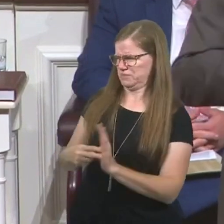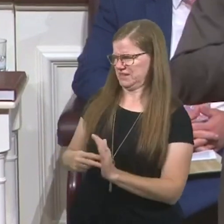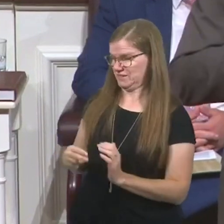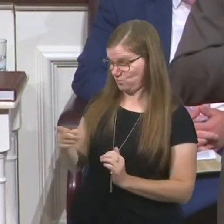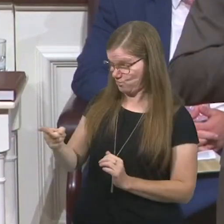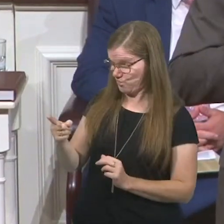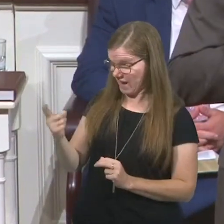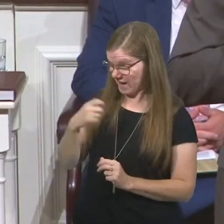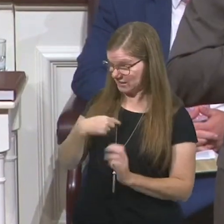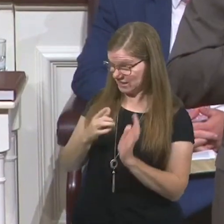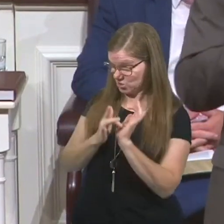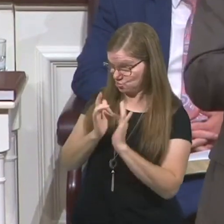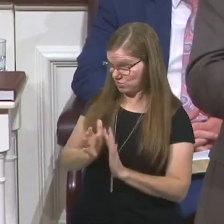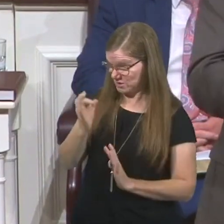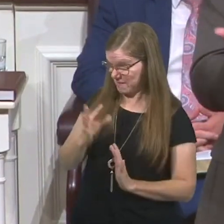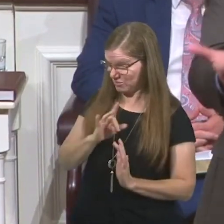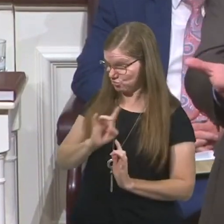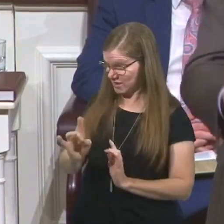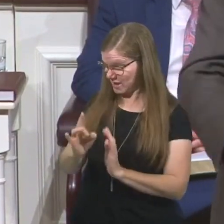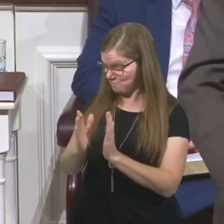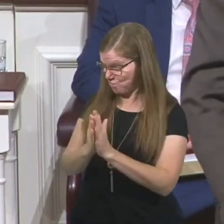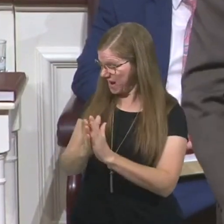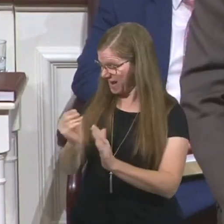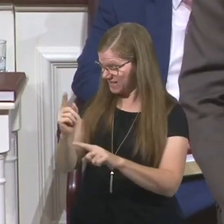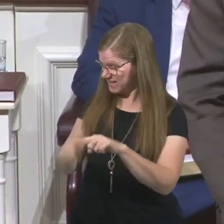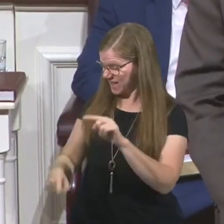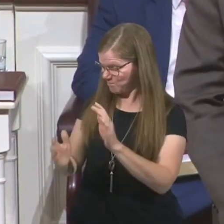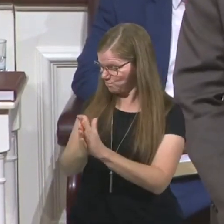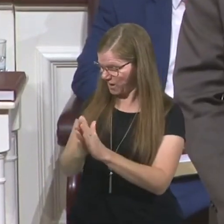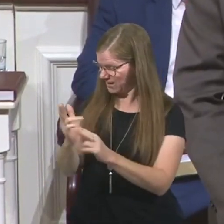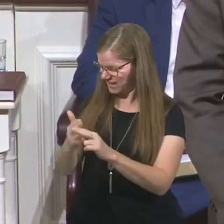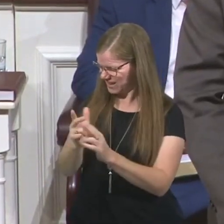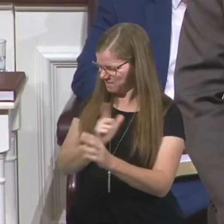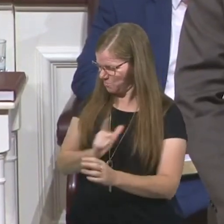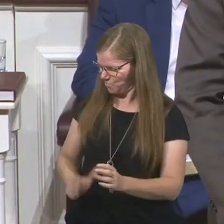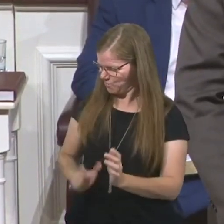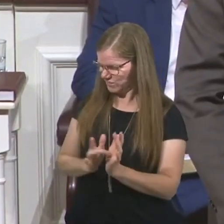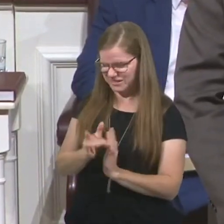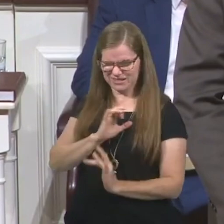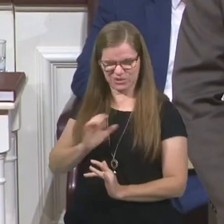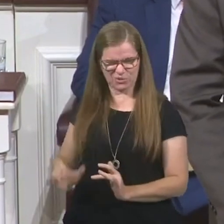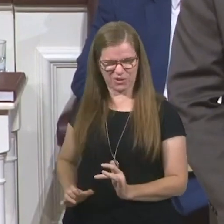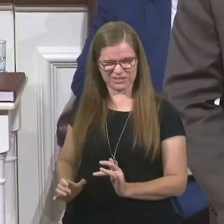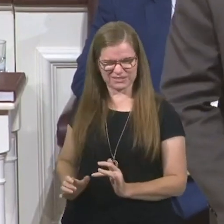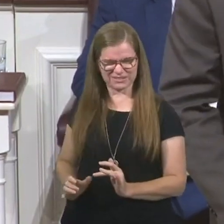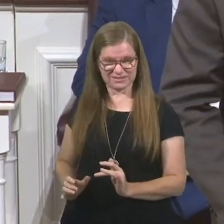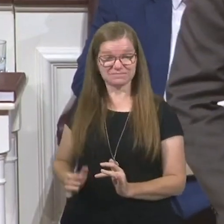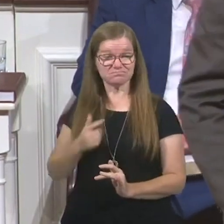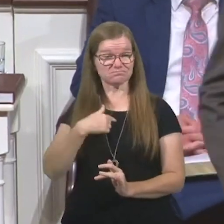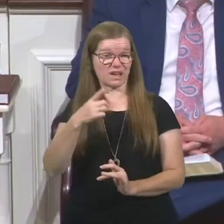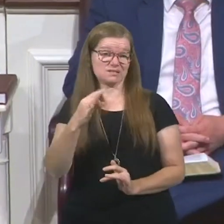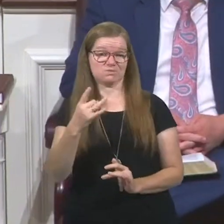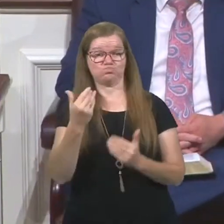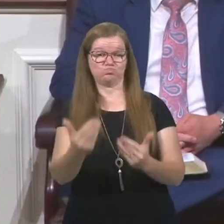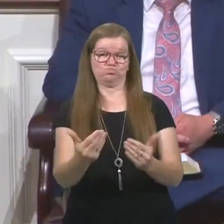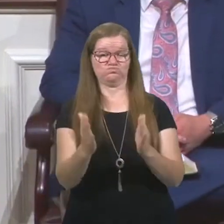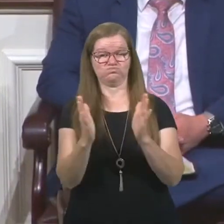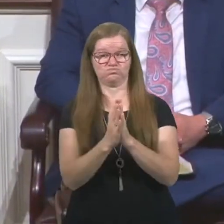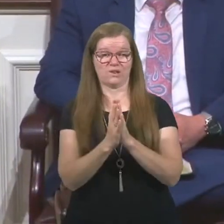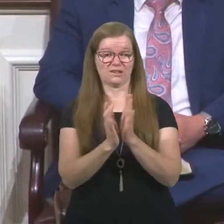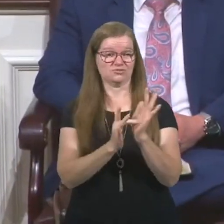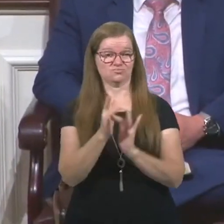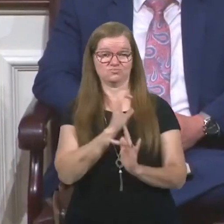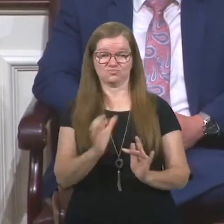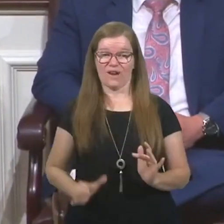You're asking a Christian pastor to come pray, and he can't pray in the name of the Lord Jesus Christ? I did pray in the name of Jesus Christ, and I didn't get